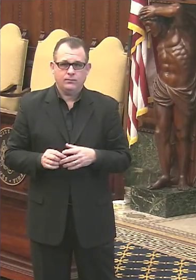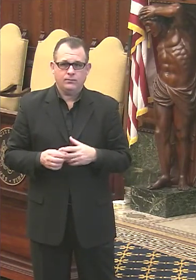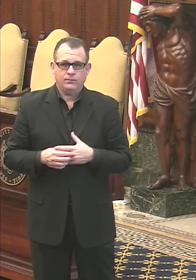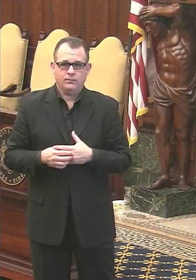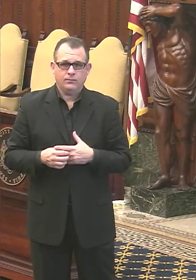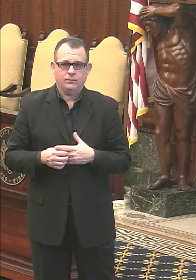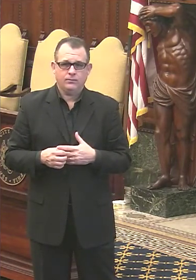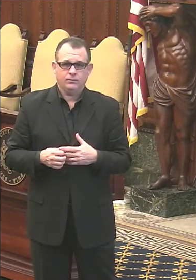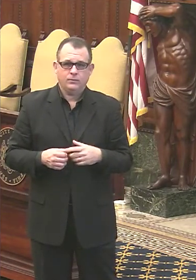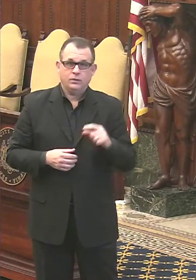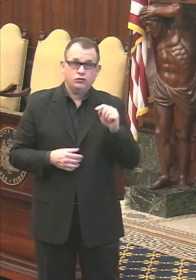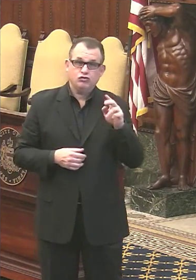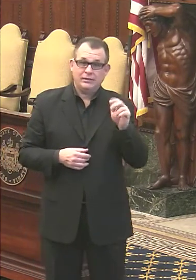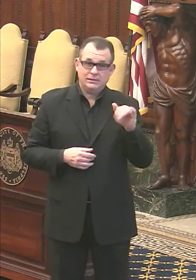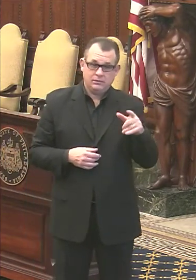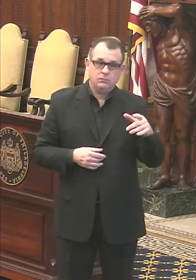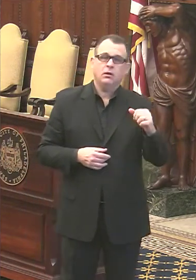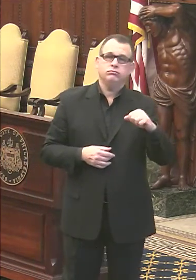Tracy, you're up. Yep.